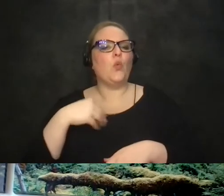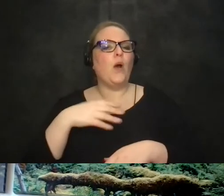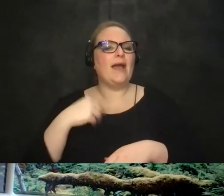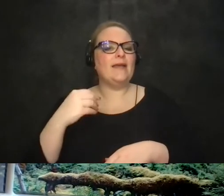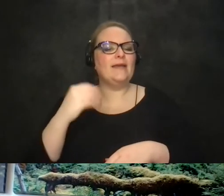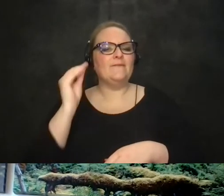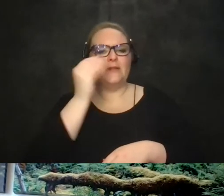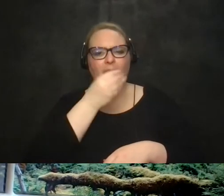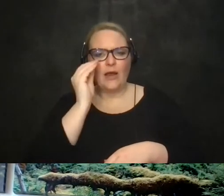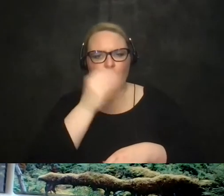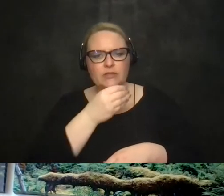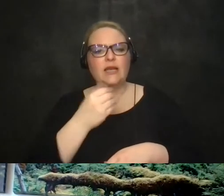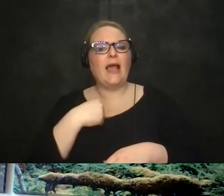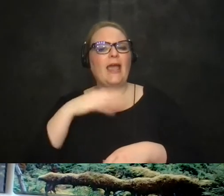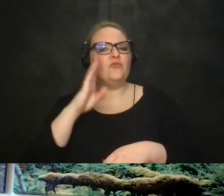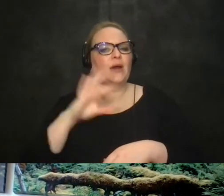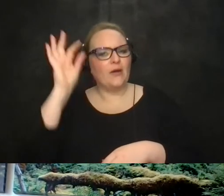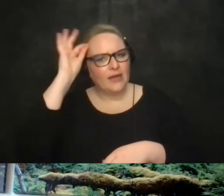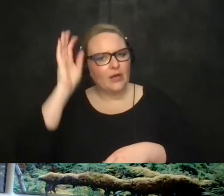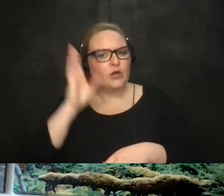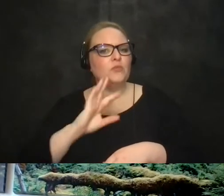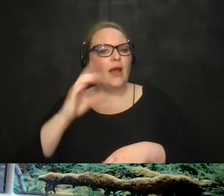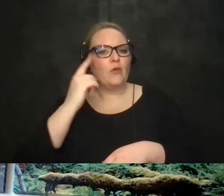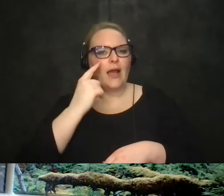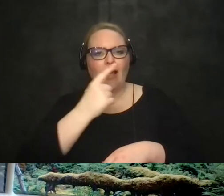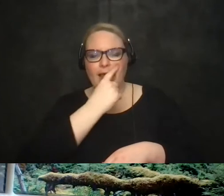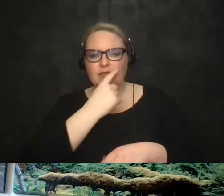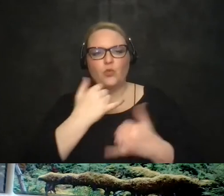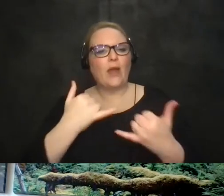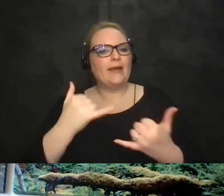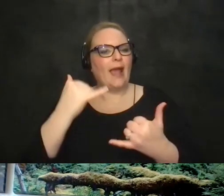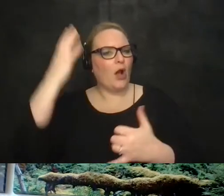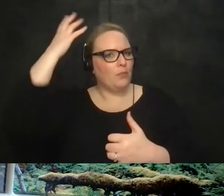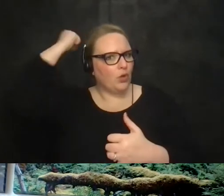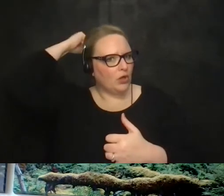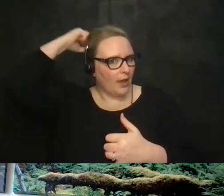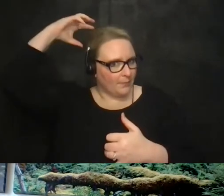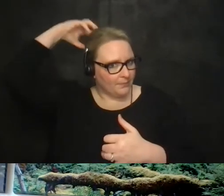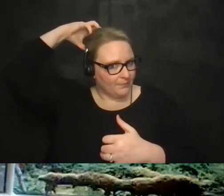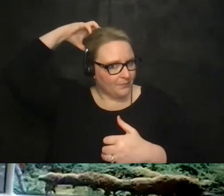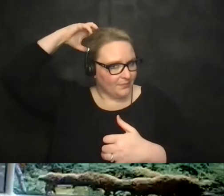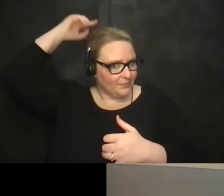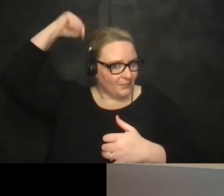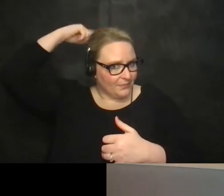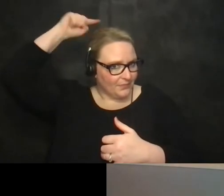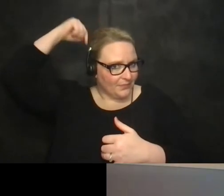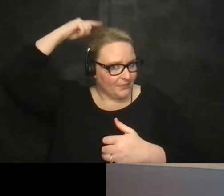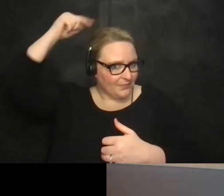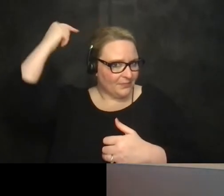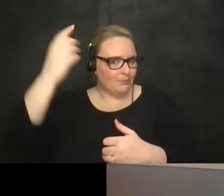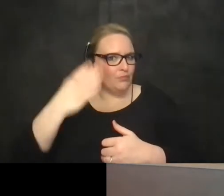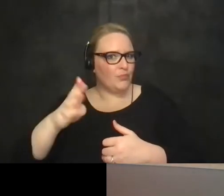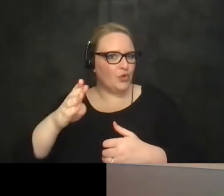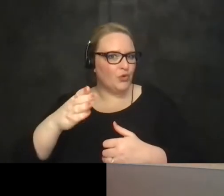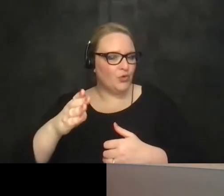and my i have brown hair brown eyes and my hair is in a bun with a blue navy blue uh uh